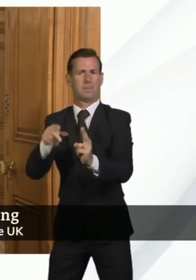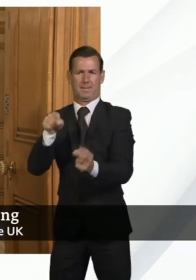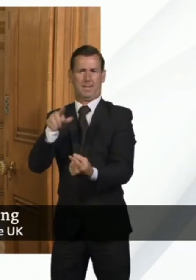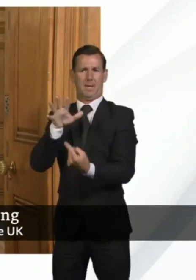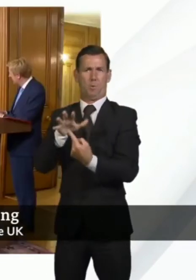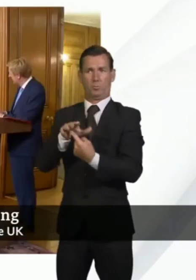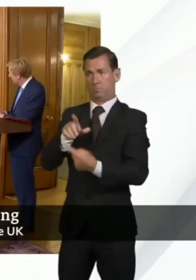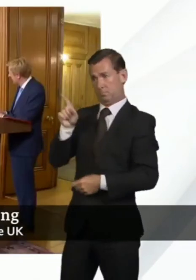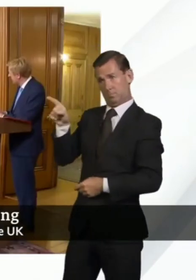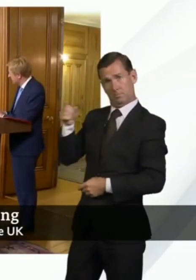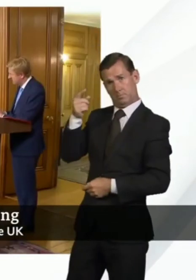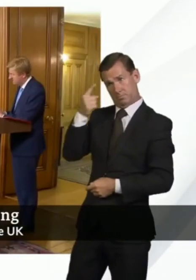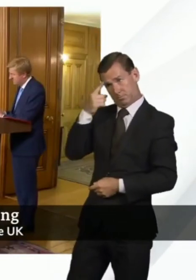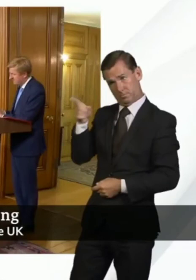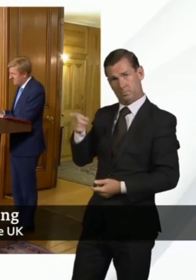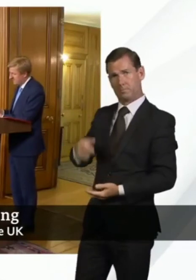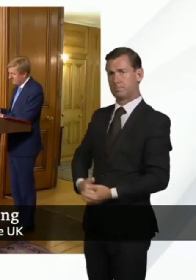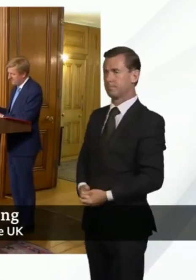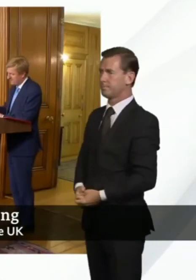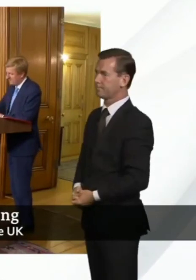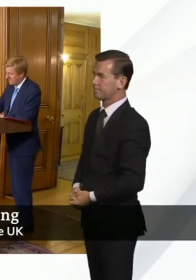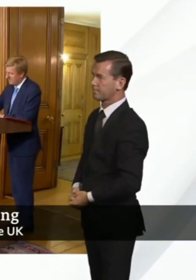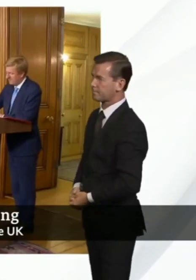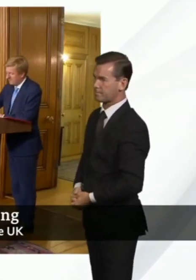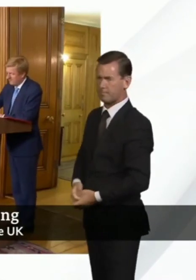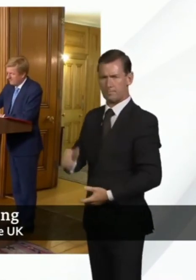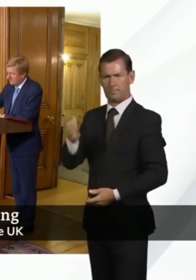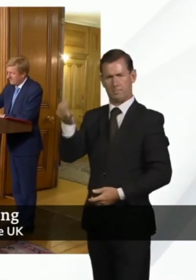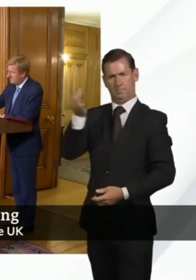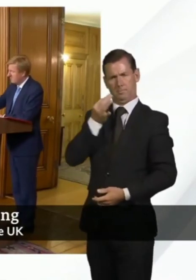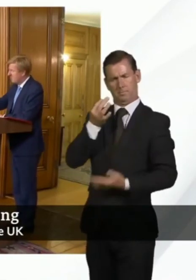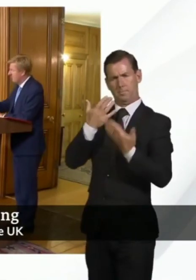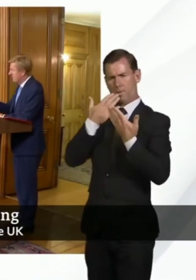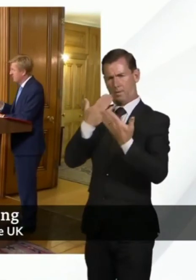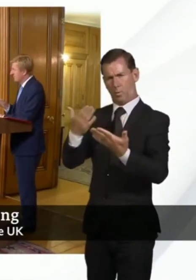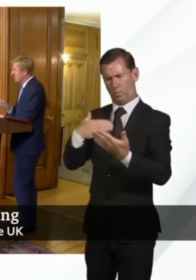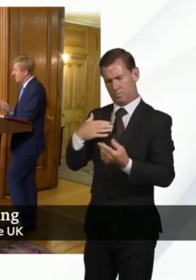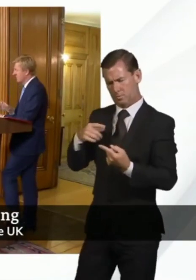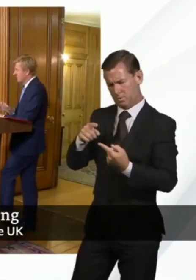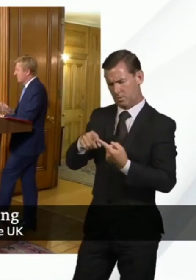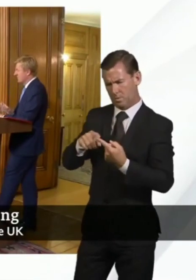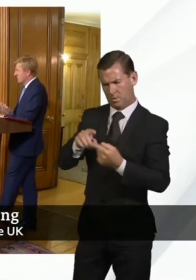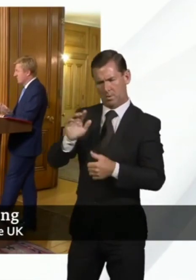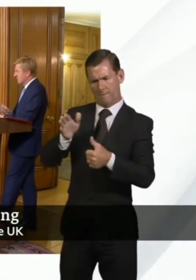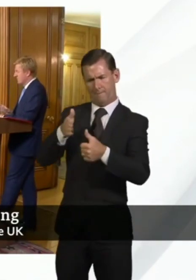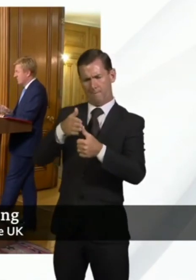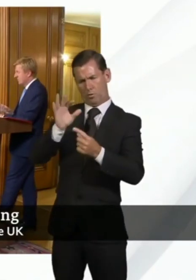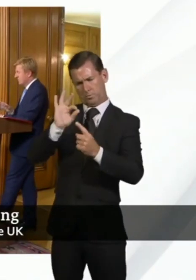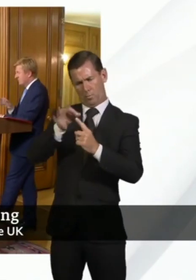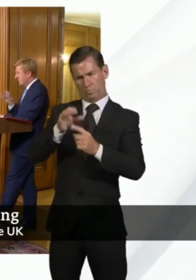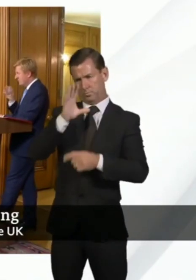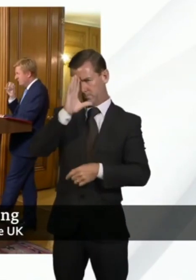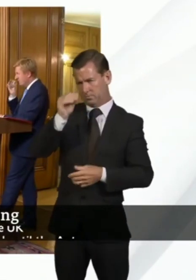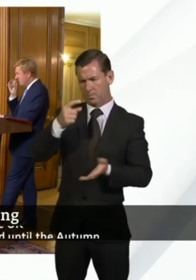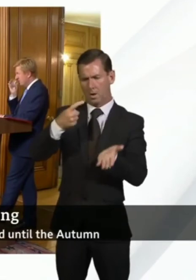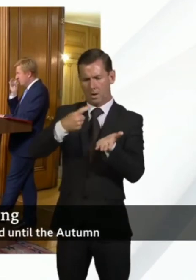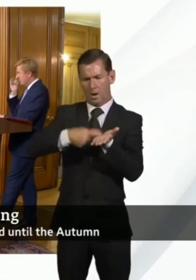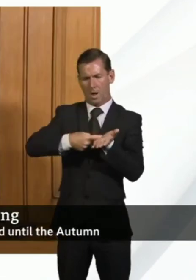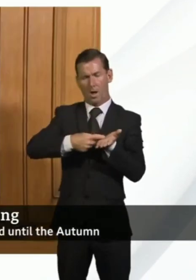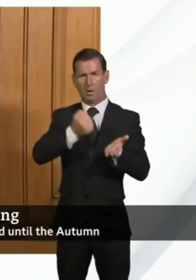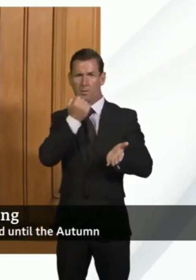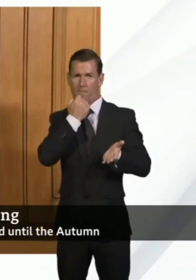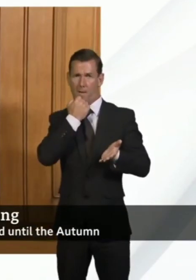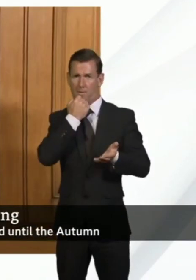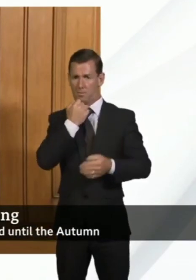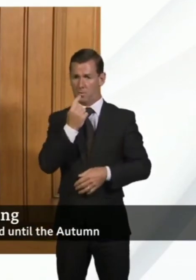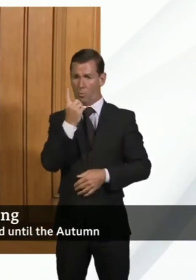measure but Stephen yes so thank you for the question so I think the first point is of course on the R number as long as it is